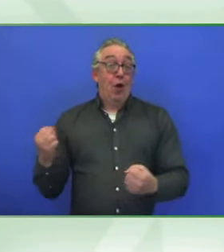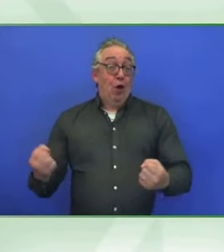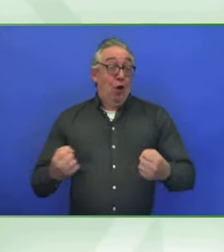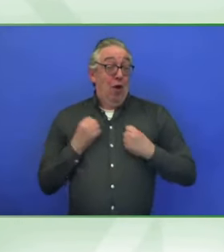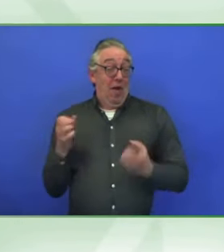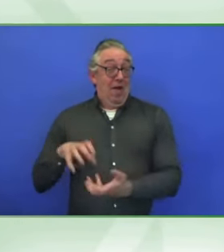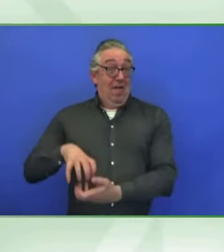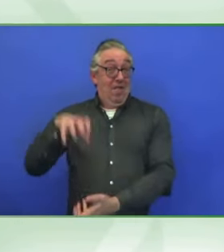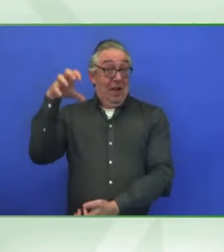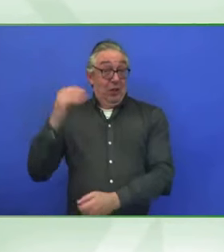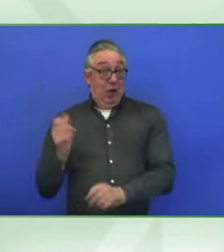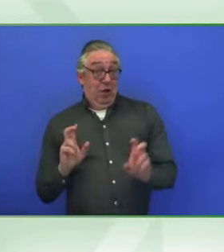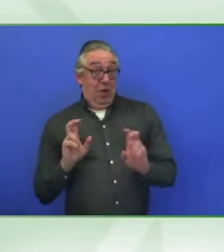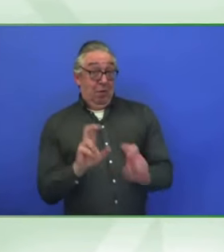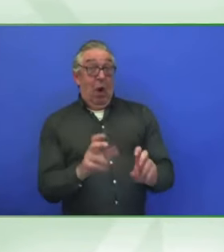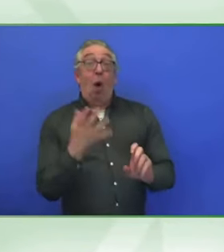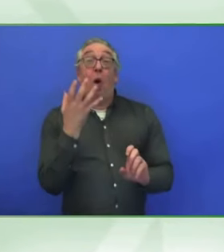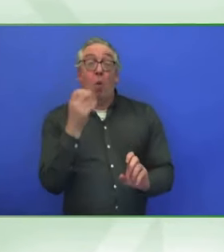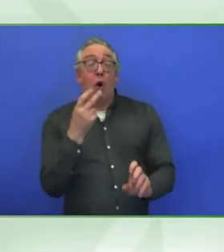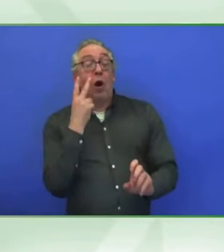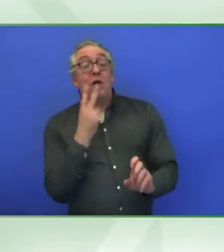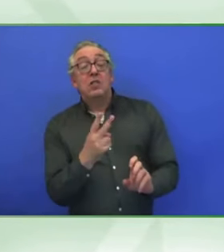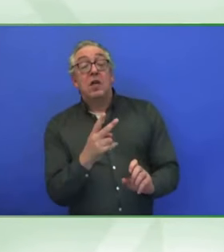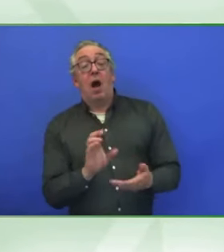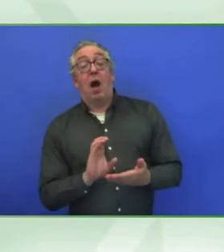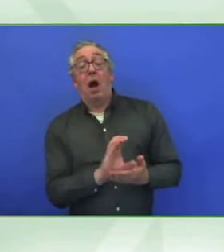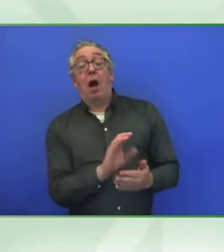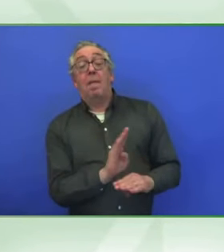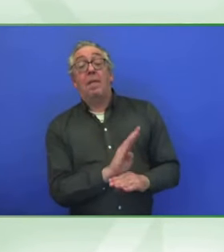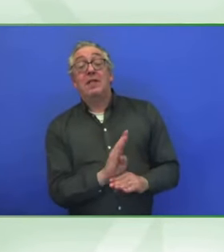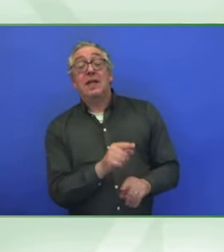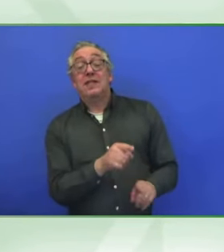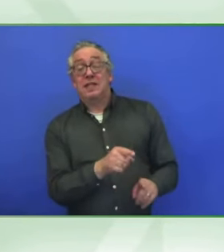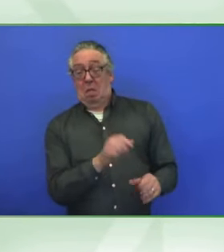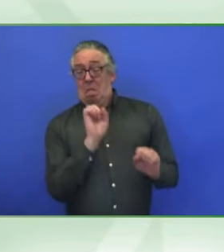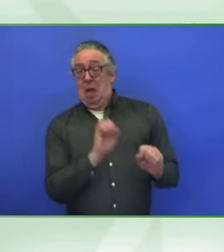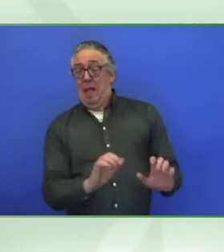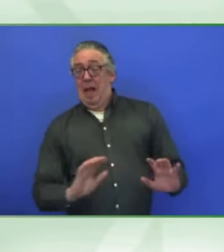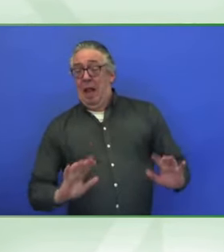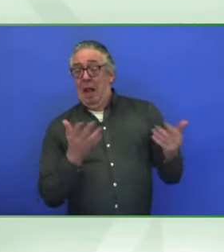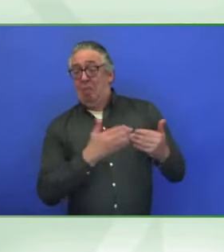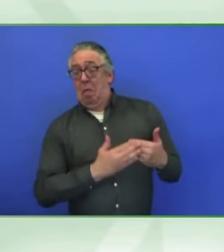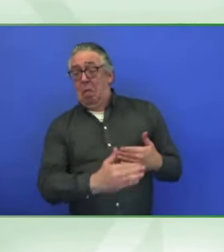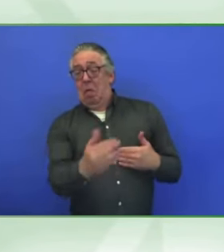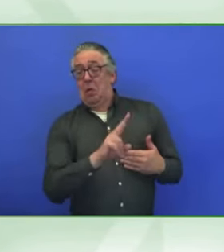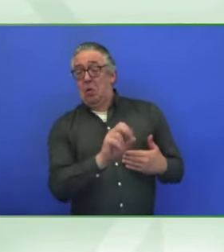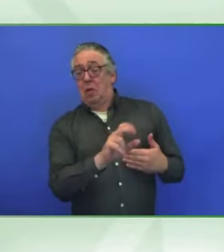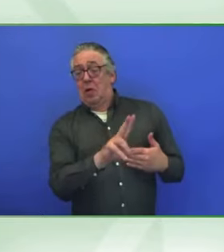So help, help the investors get there. And I think we, we, we all can do a better job on that.